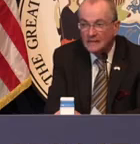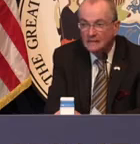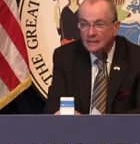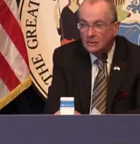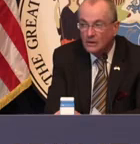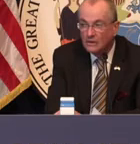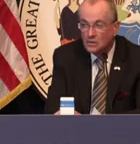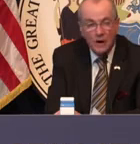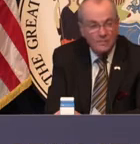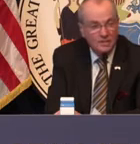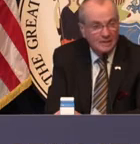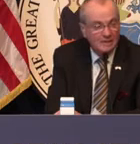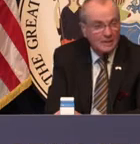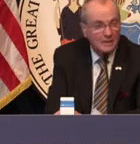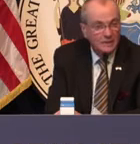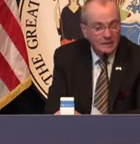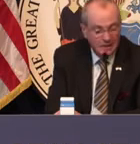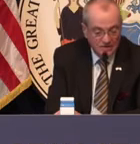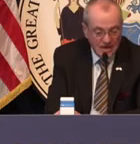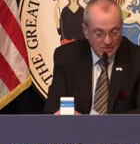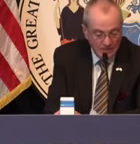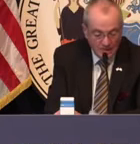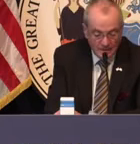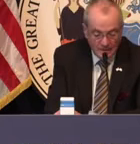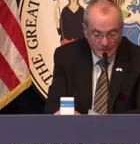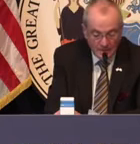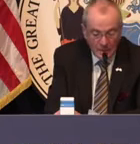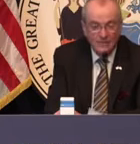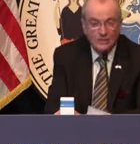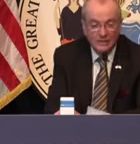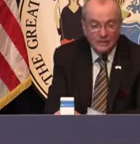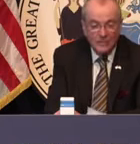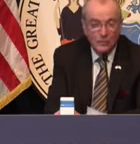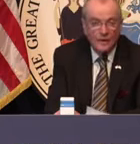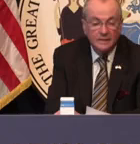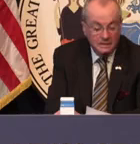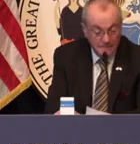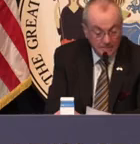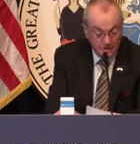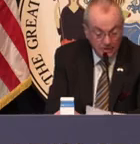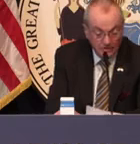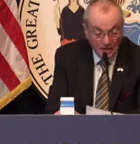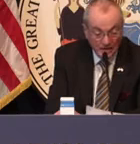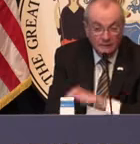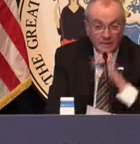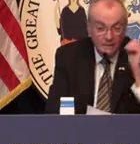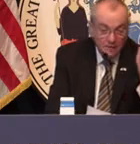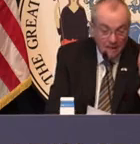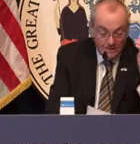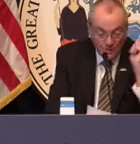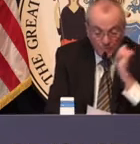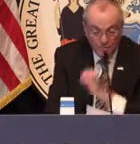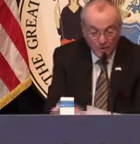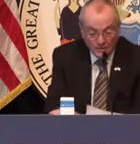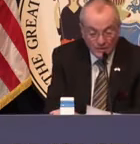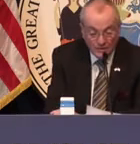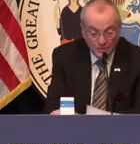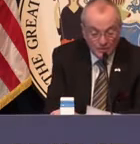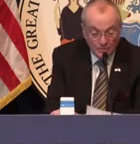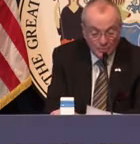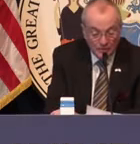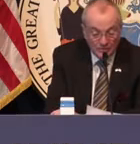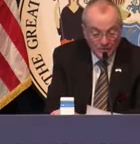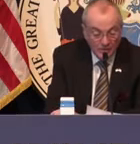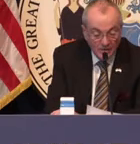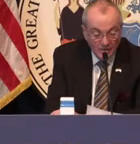from data or swabs collected on a Saturday, and obviously that's something we're going to keep a close eye on. The map that we've been regularly